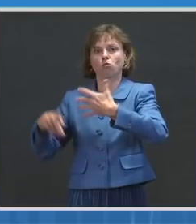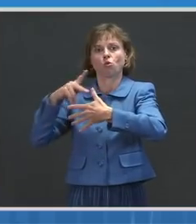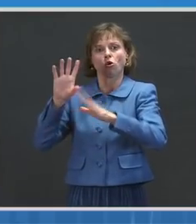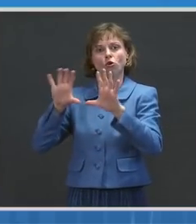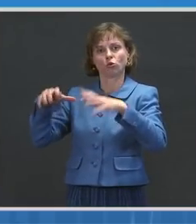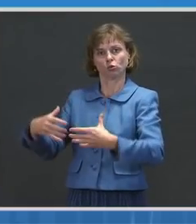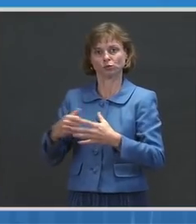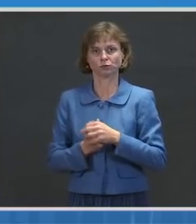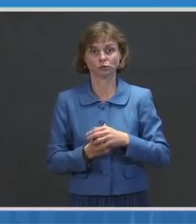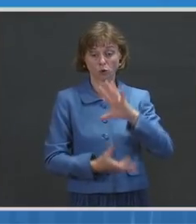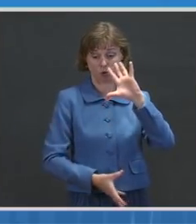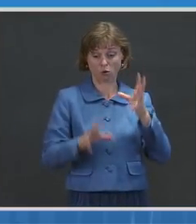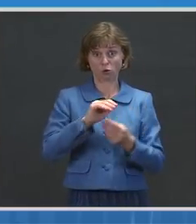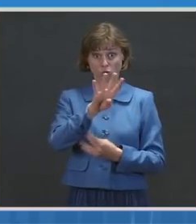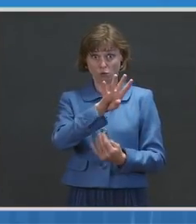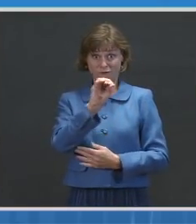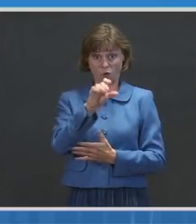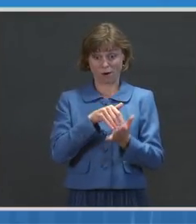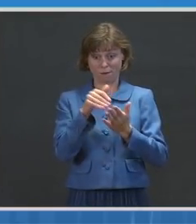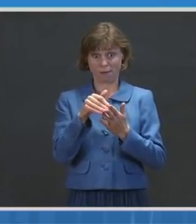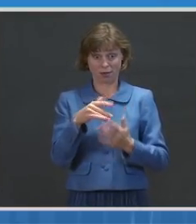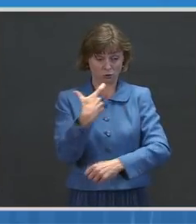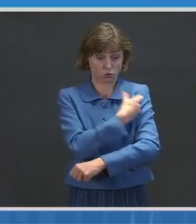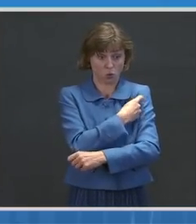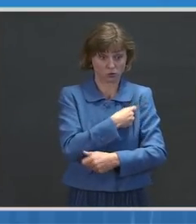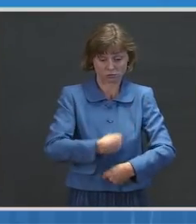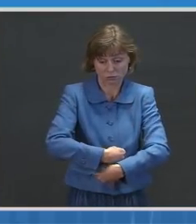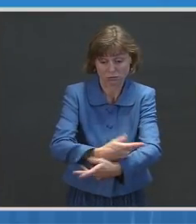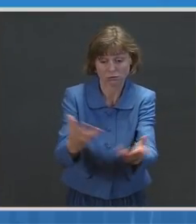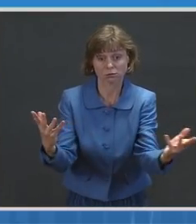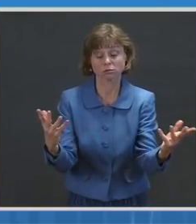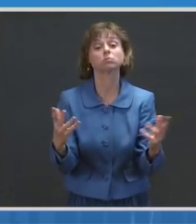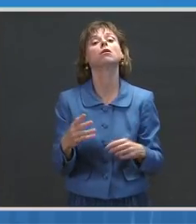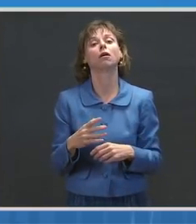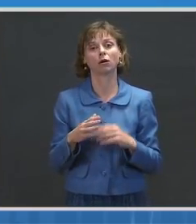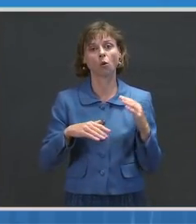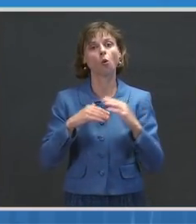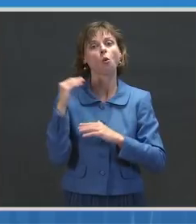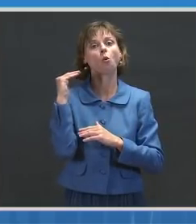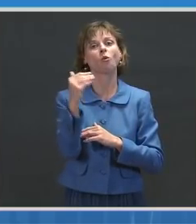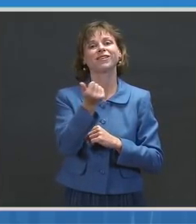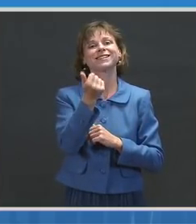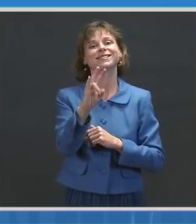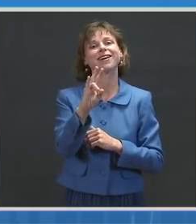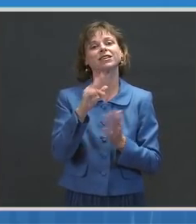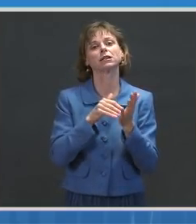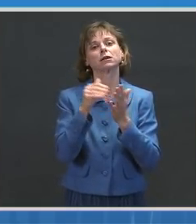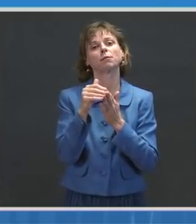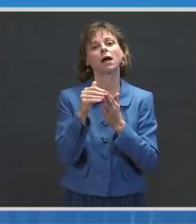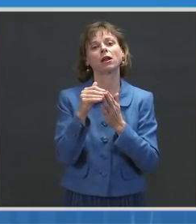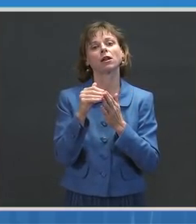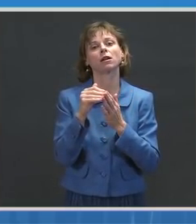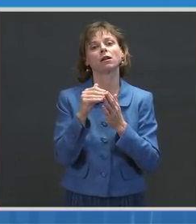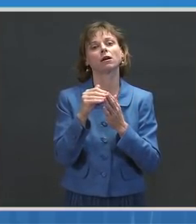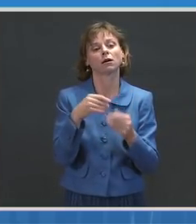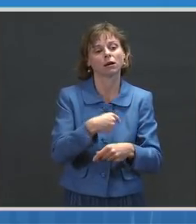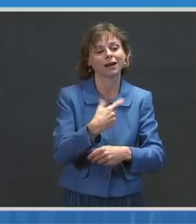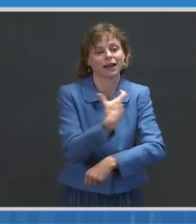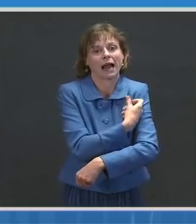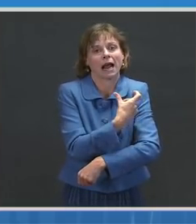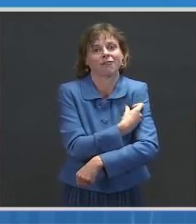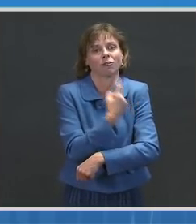that have been administered, over 17 million doses have been administered to people 65 or older.